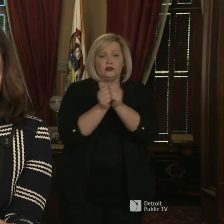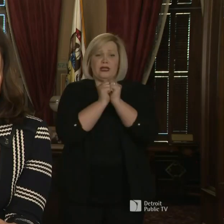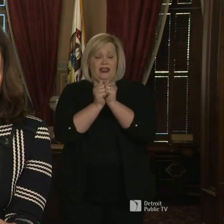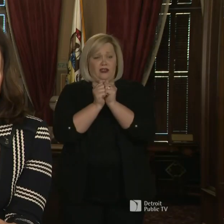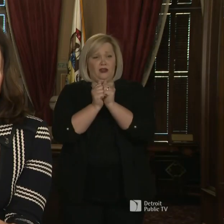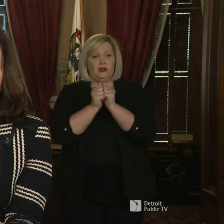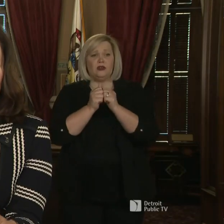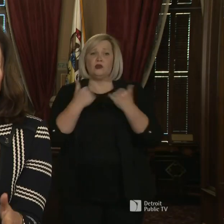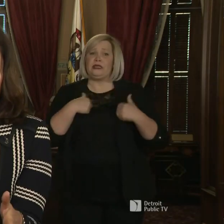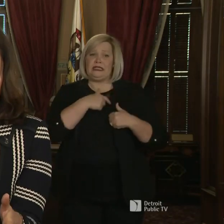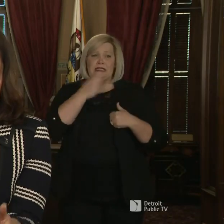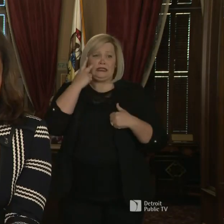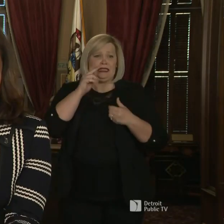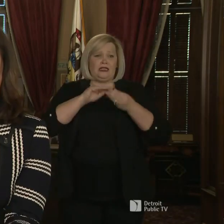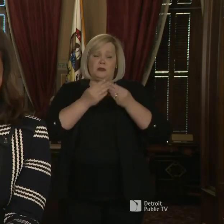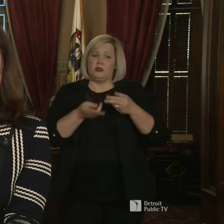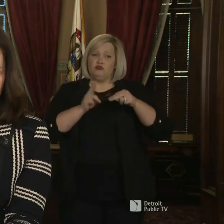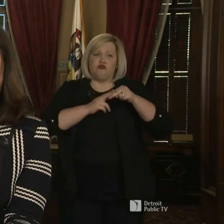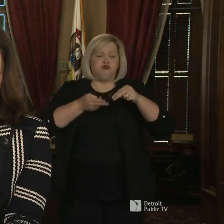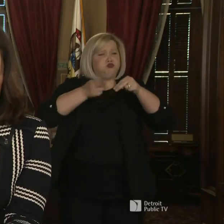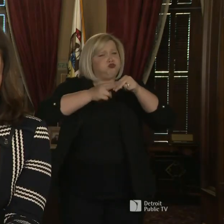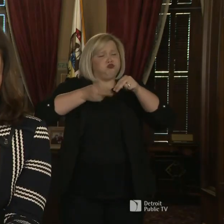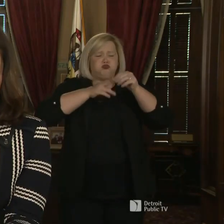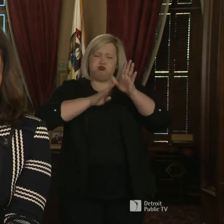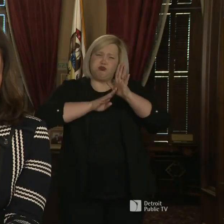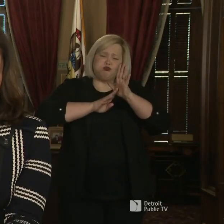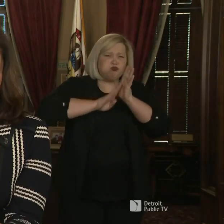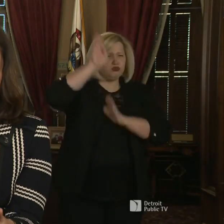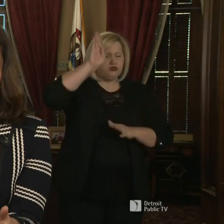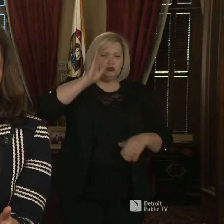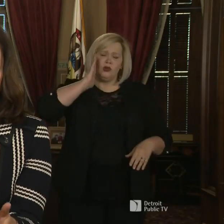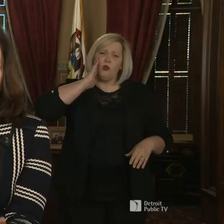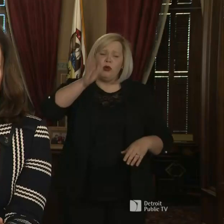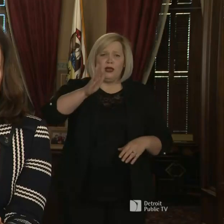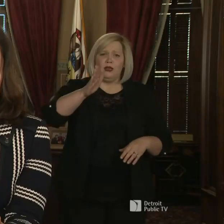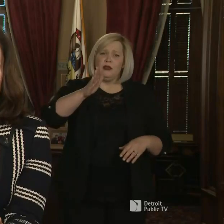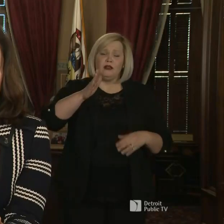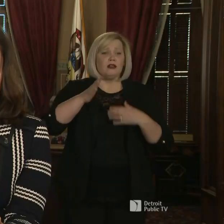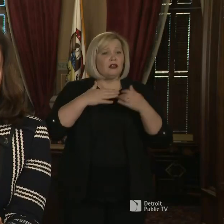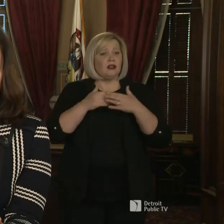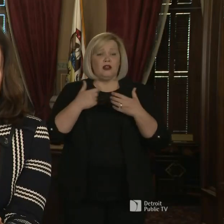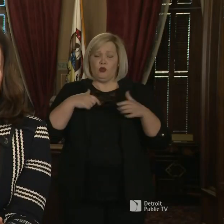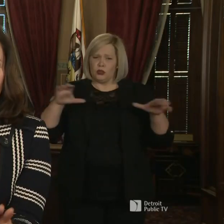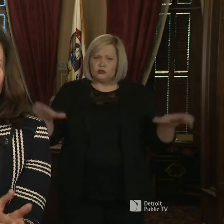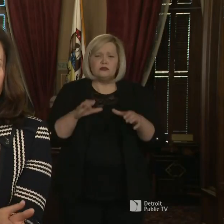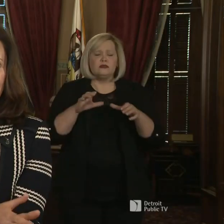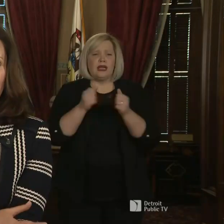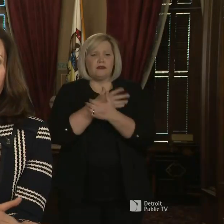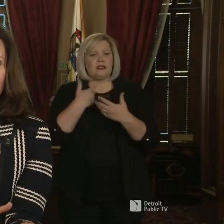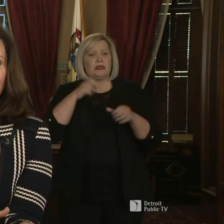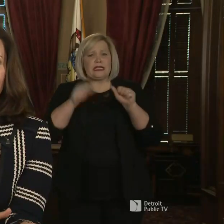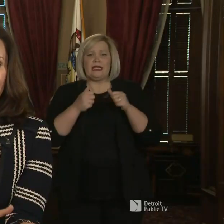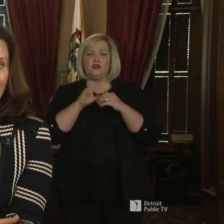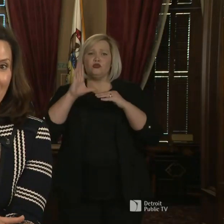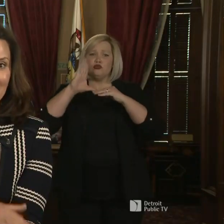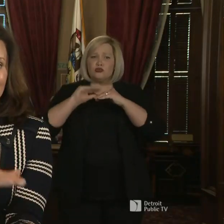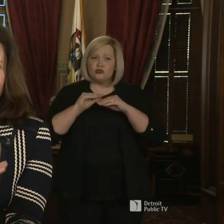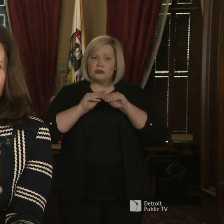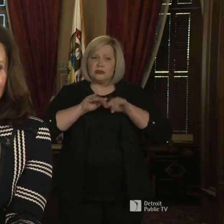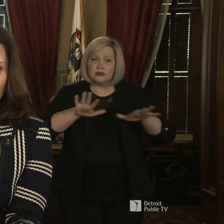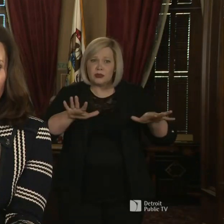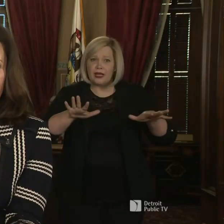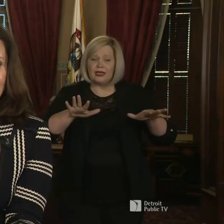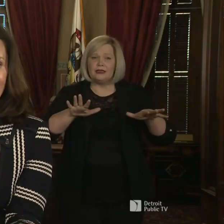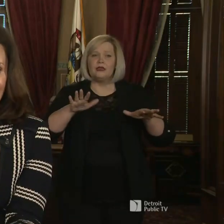exponentially. It will continue to climb exponentially. Despite our aggressive efforts, we won't see the benefit of that